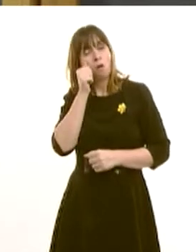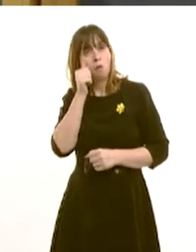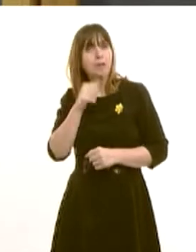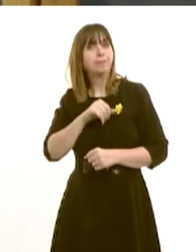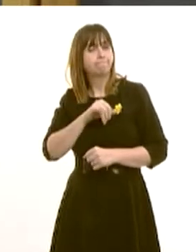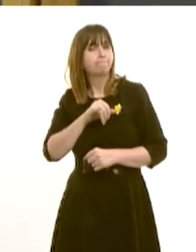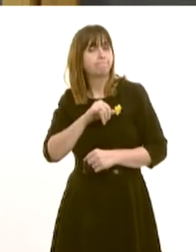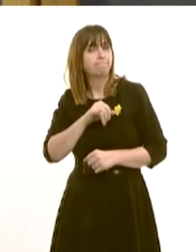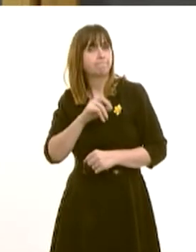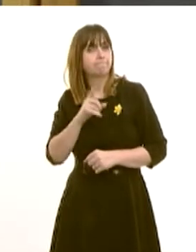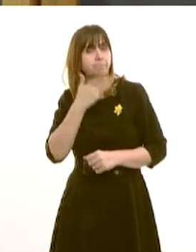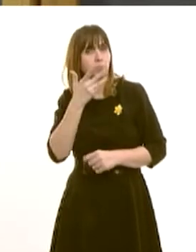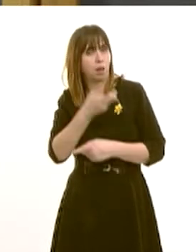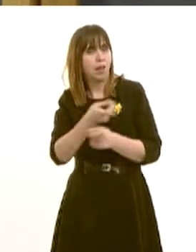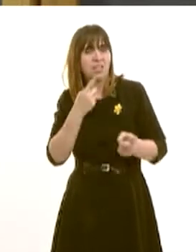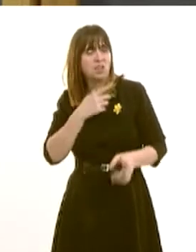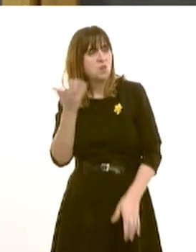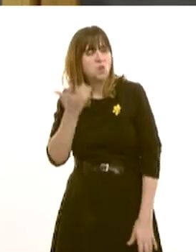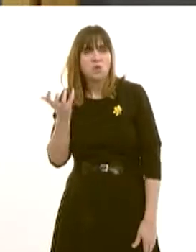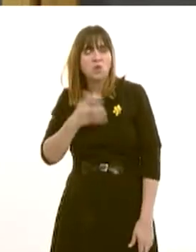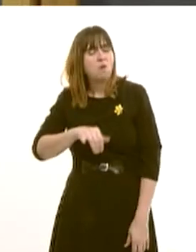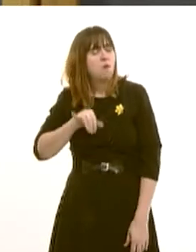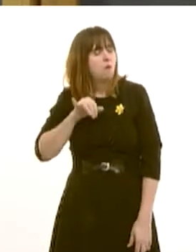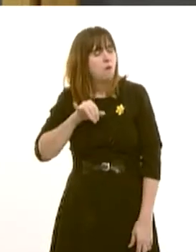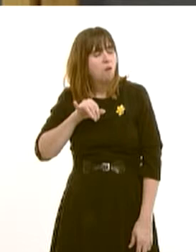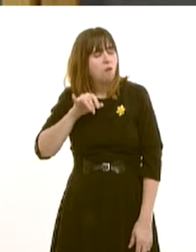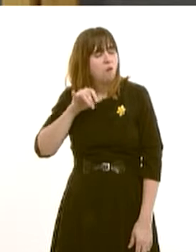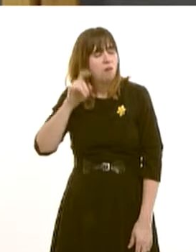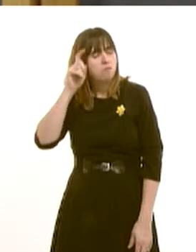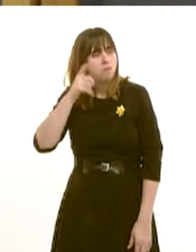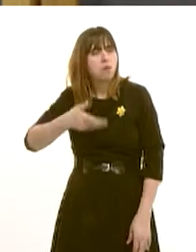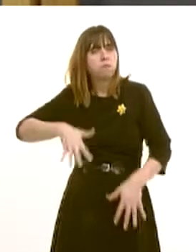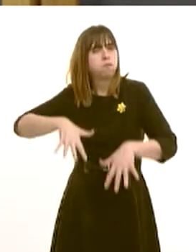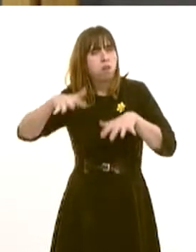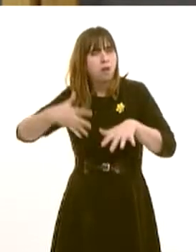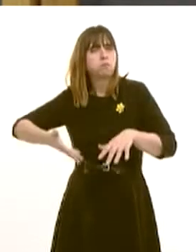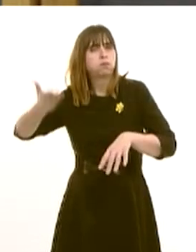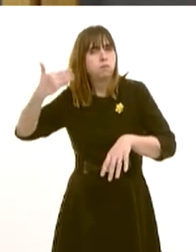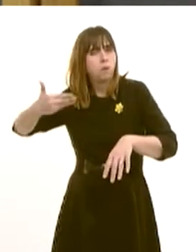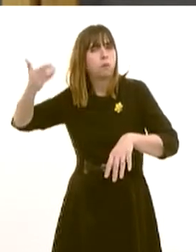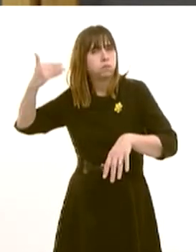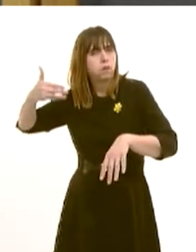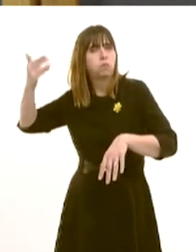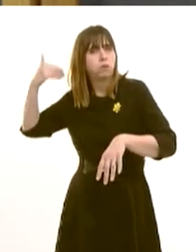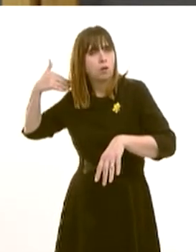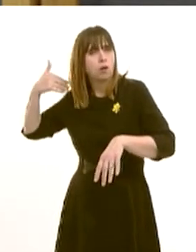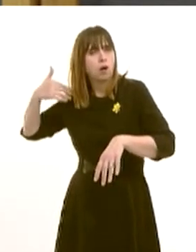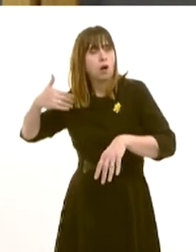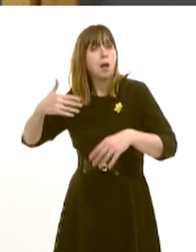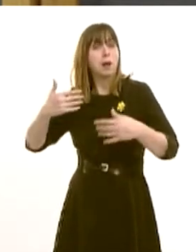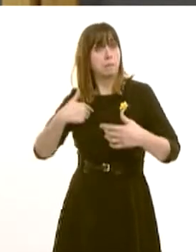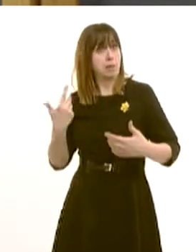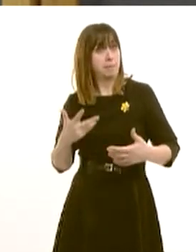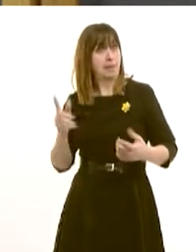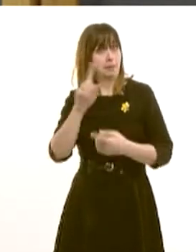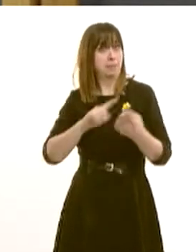experience of people on the ground and their memories of previous floods. And what's characteristic about the public meetings that I've